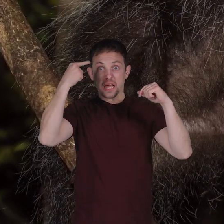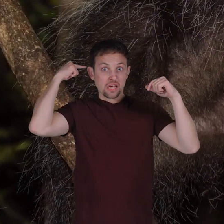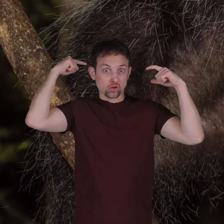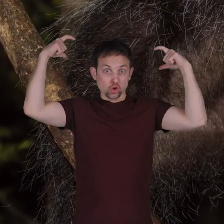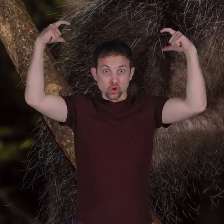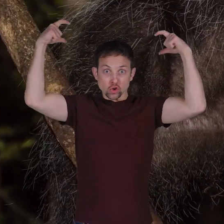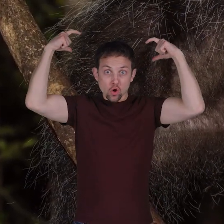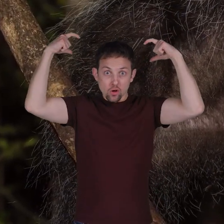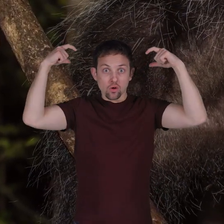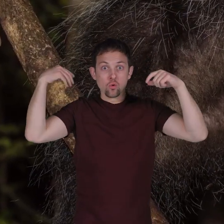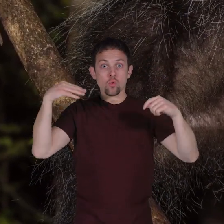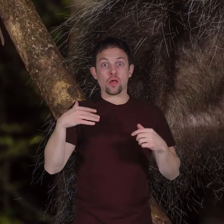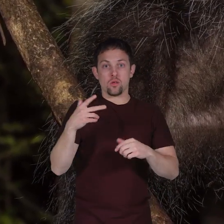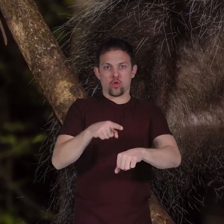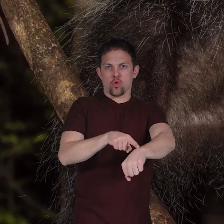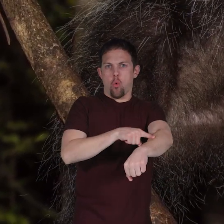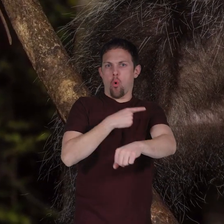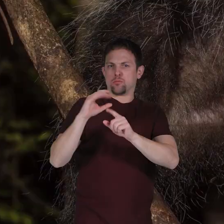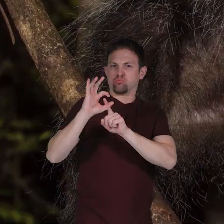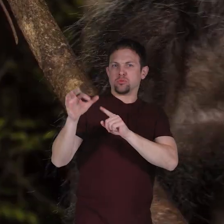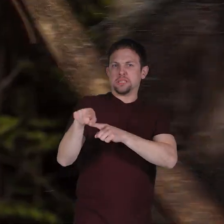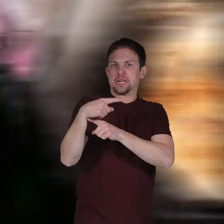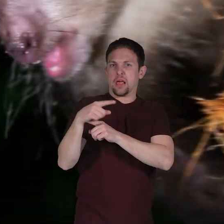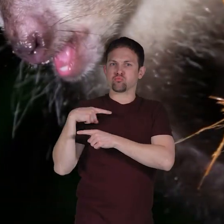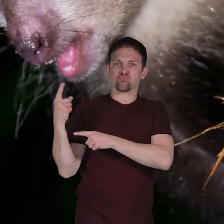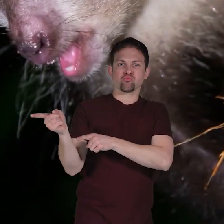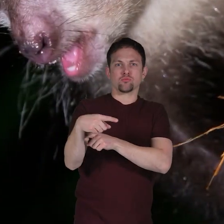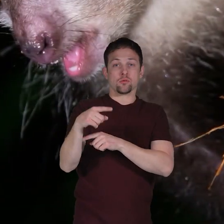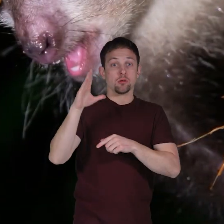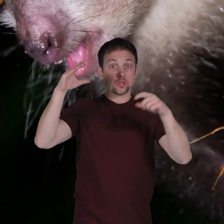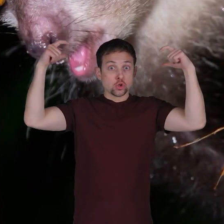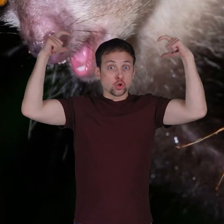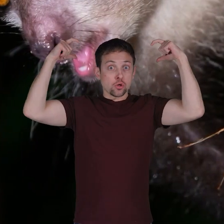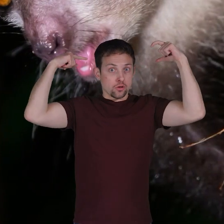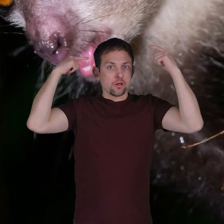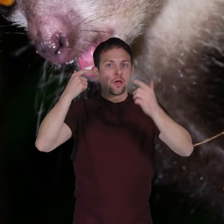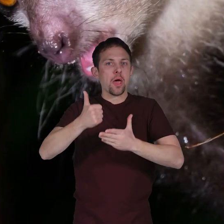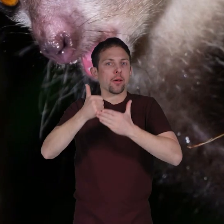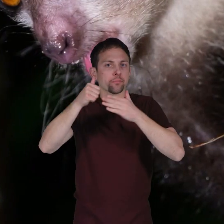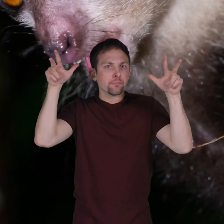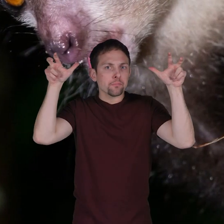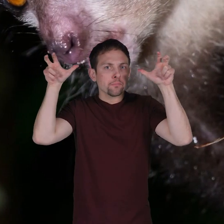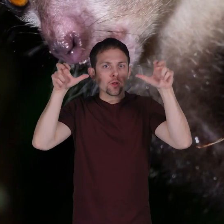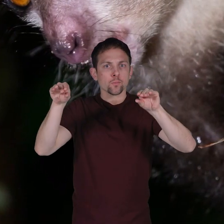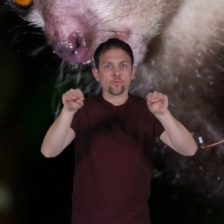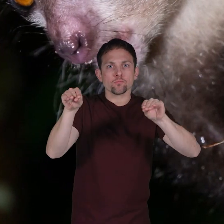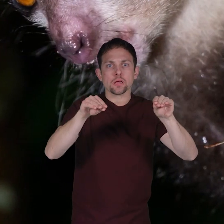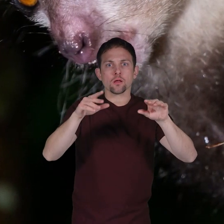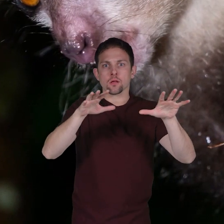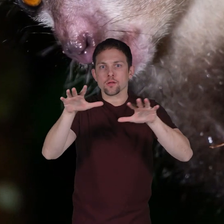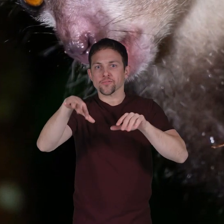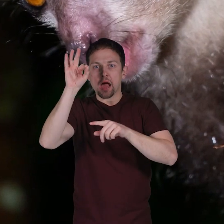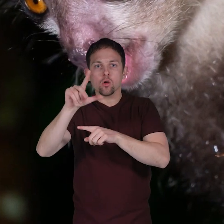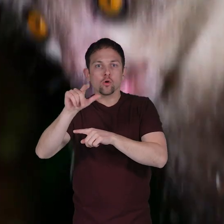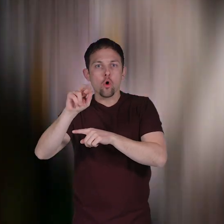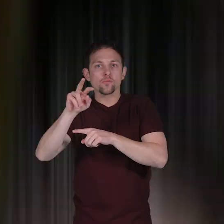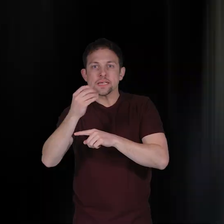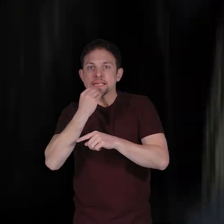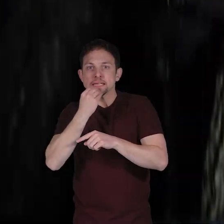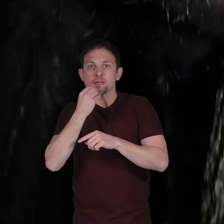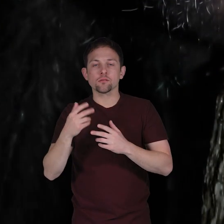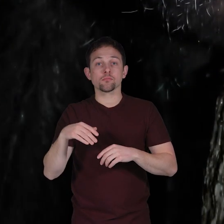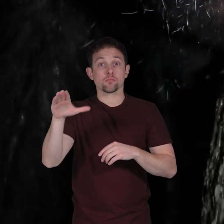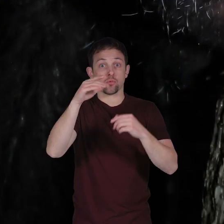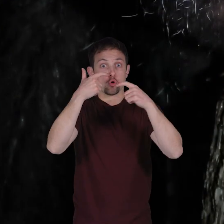giant ears and a large bushy tail their large ears help them listen for the movement of grubs and larvae to eat